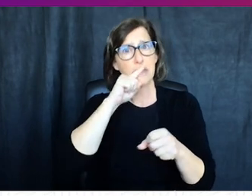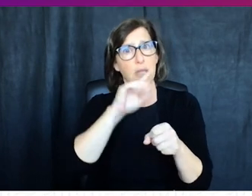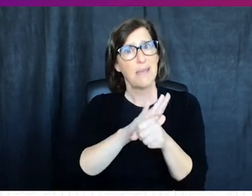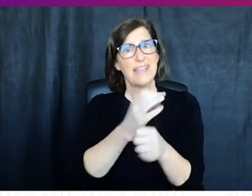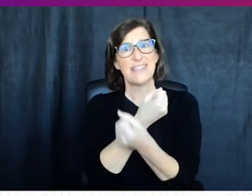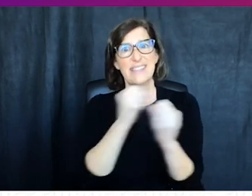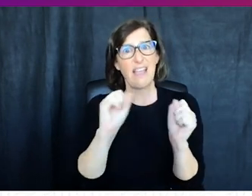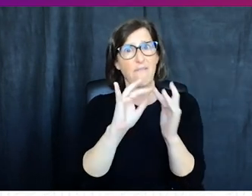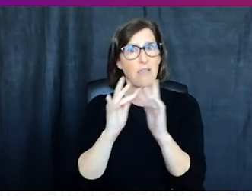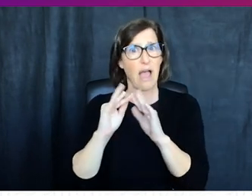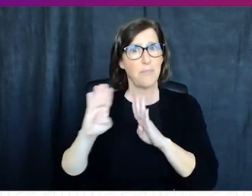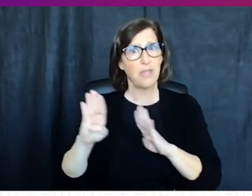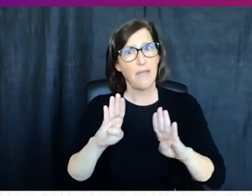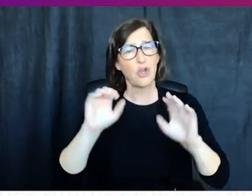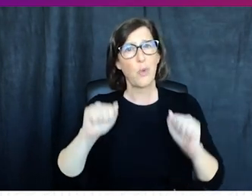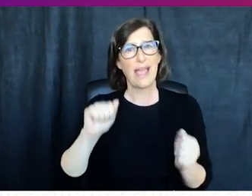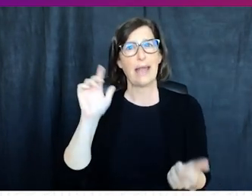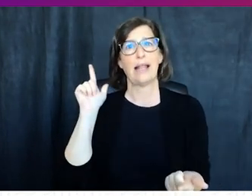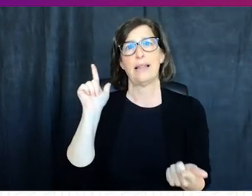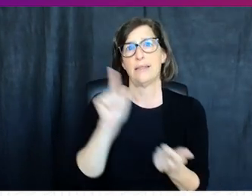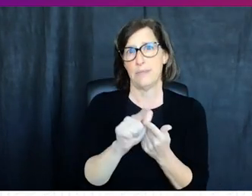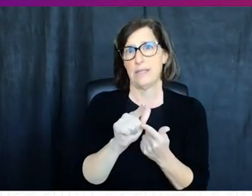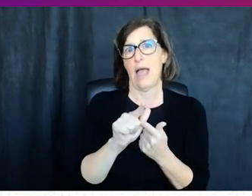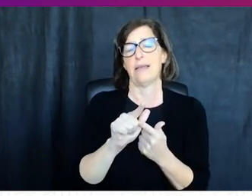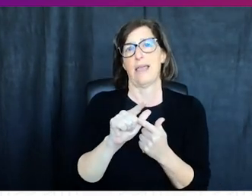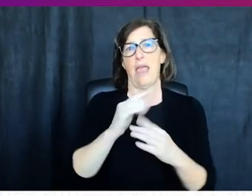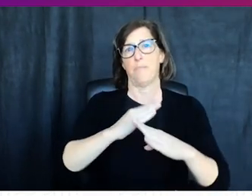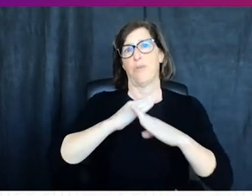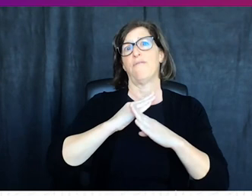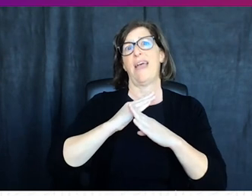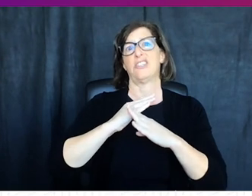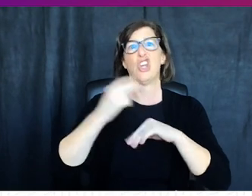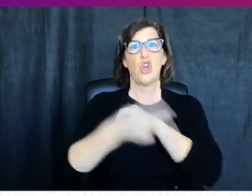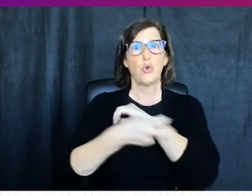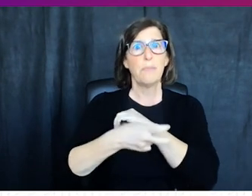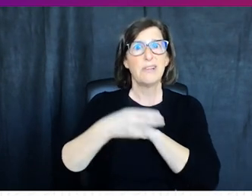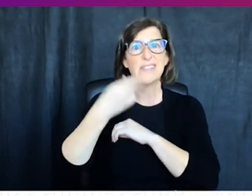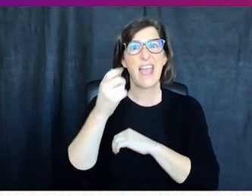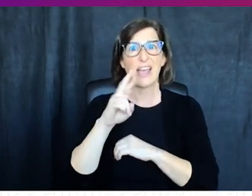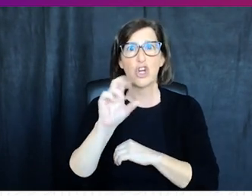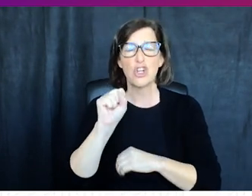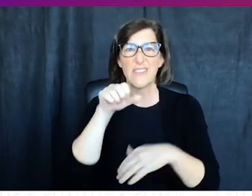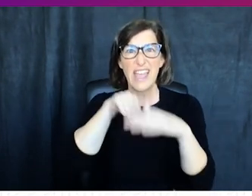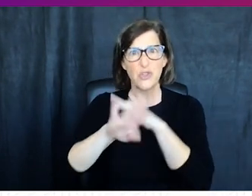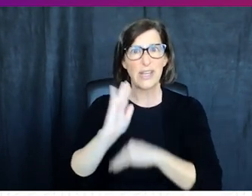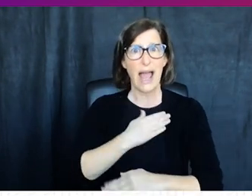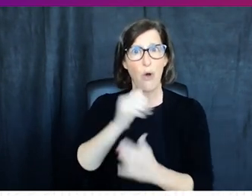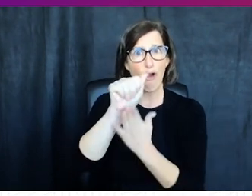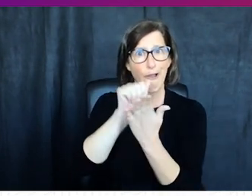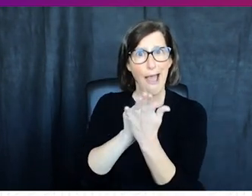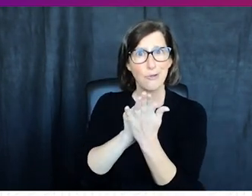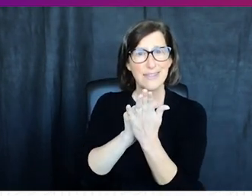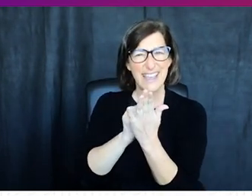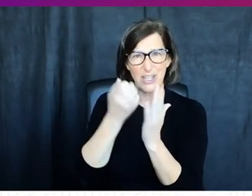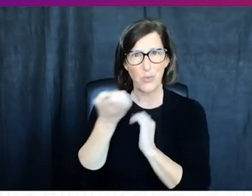committing to the safe online behaviors we can easily minimize and prevent cyber criminals and hackers from infiltrating our devices and online